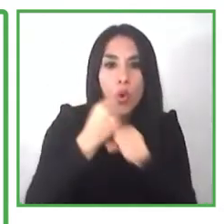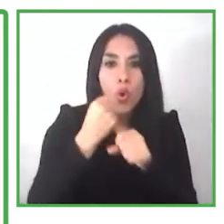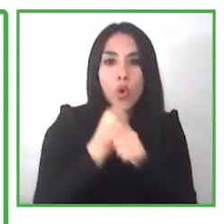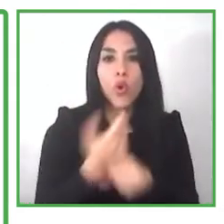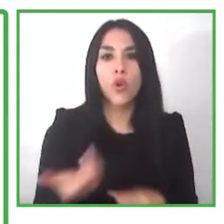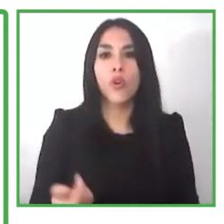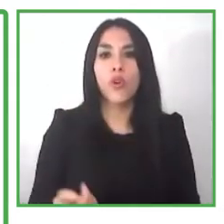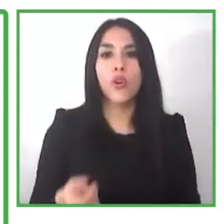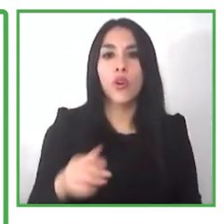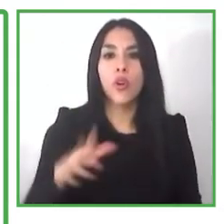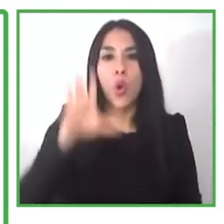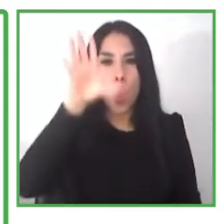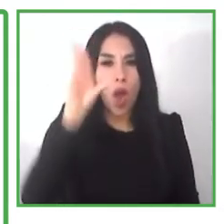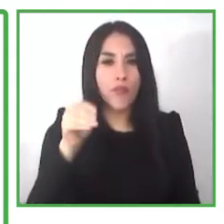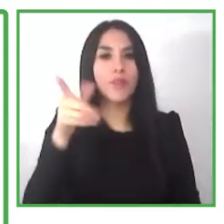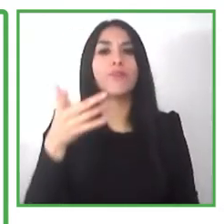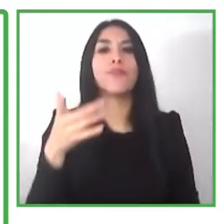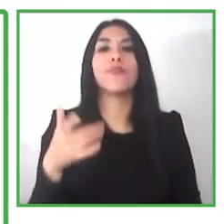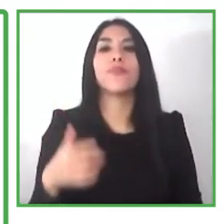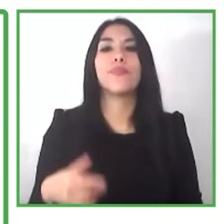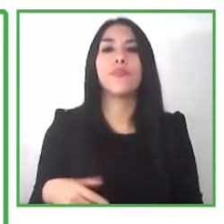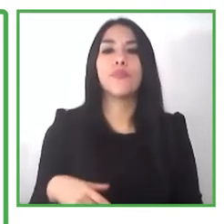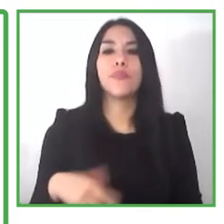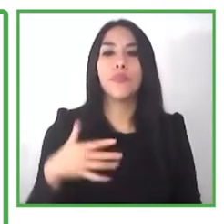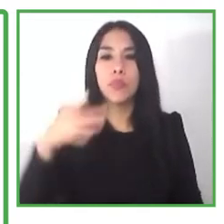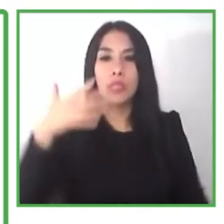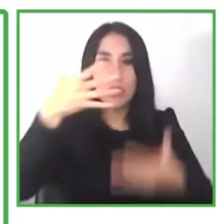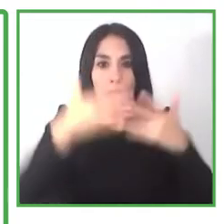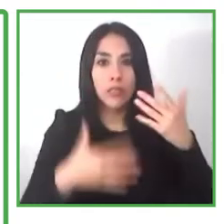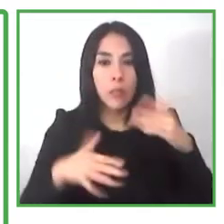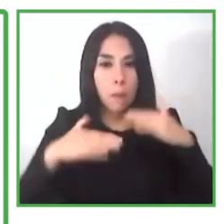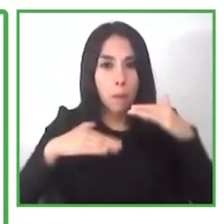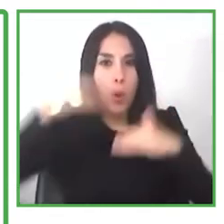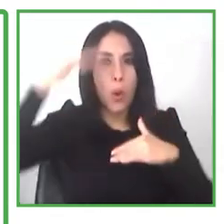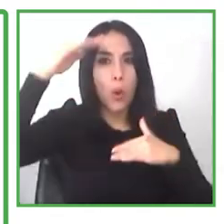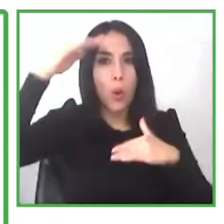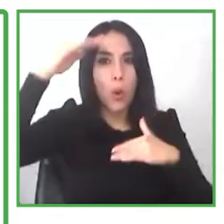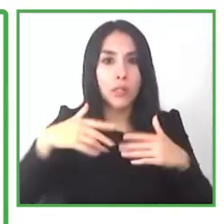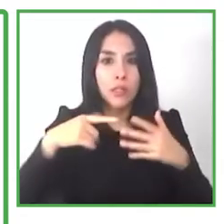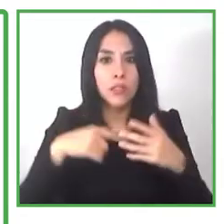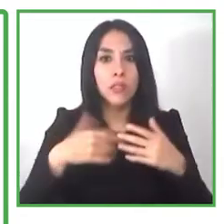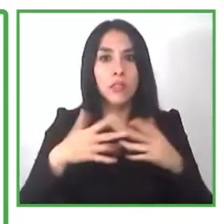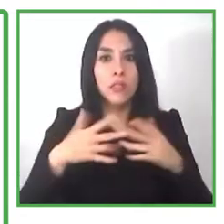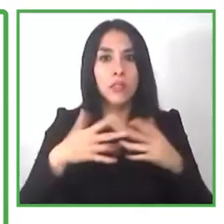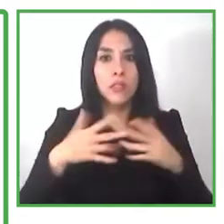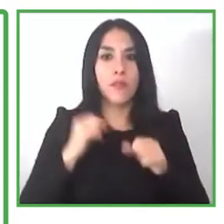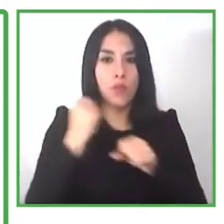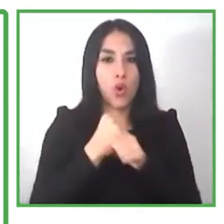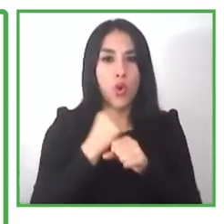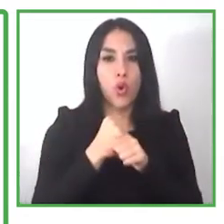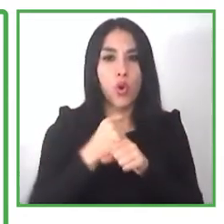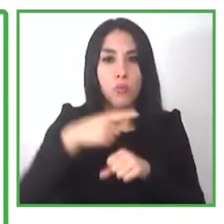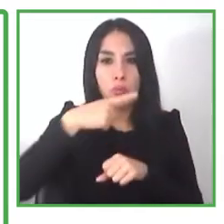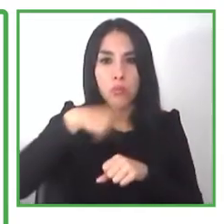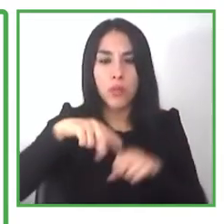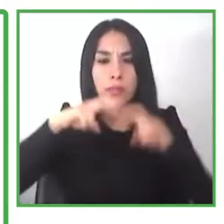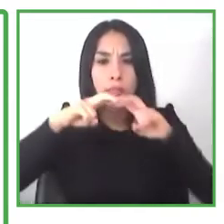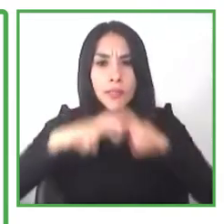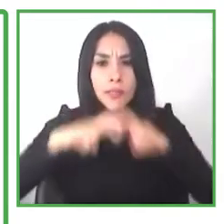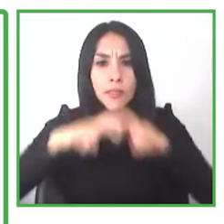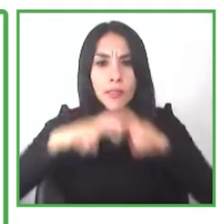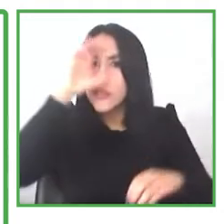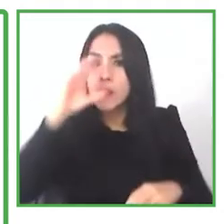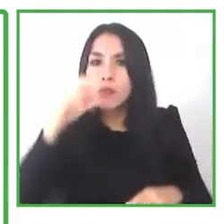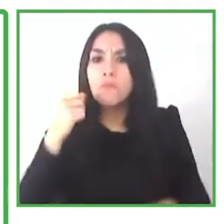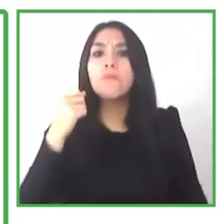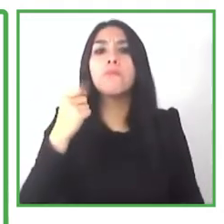that we can open up for our young adults we operate in the private sector unfortunately we don't have a lot of people